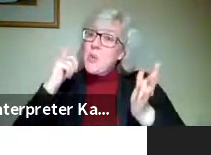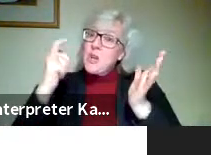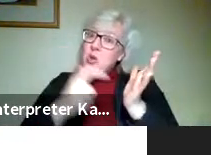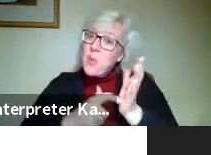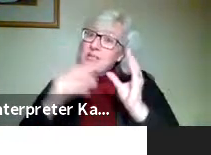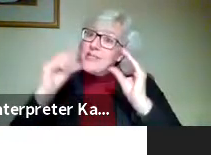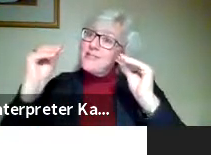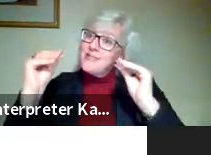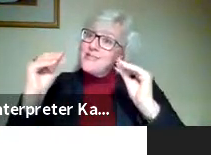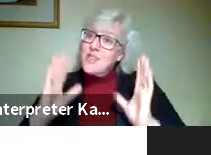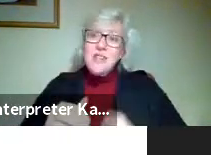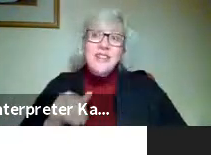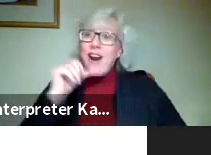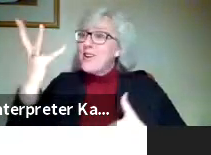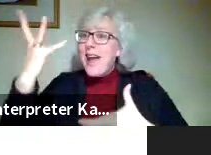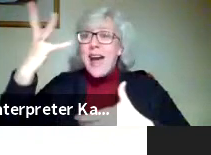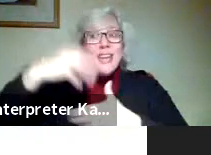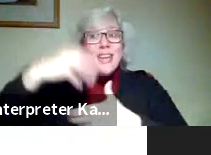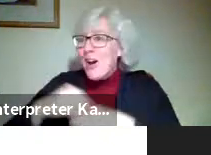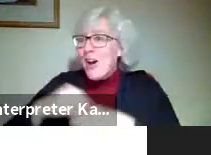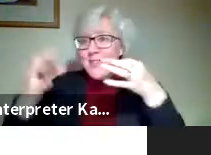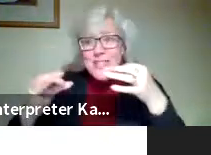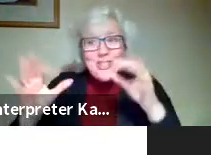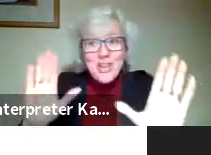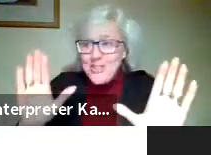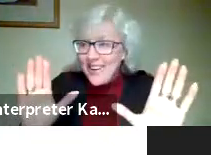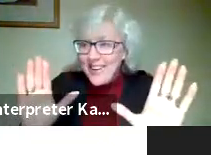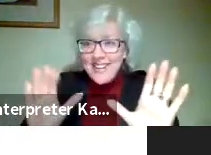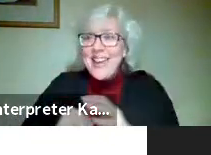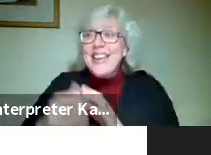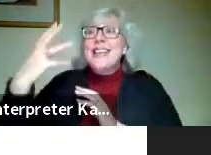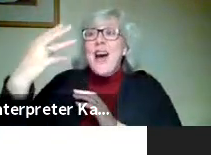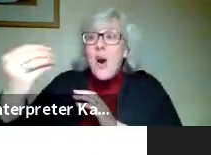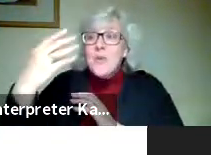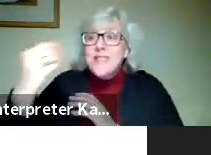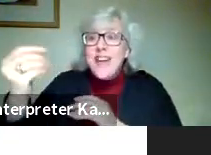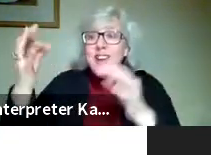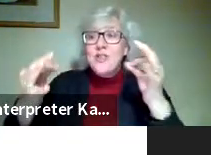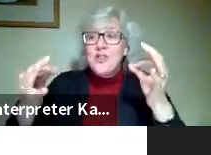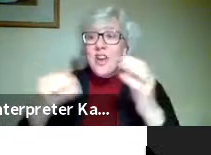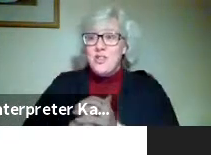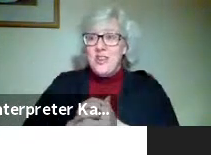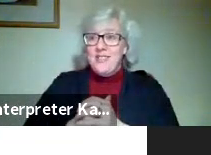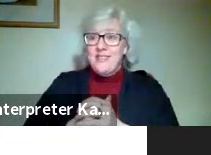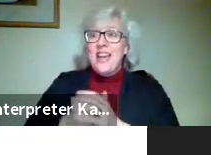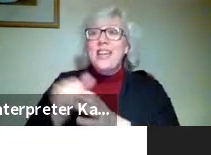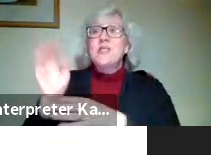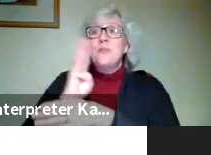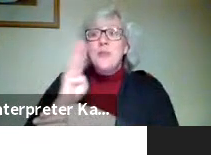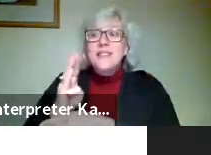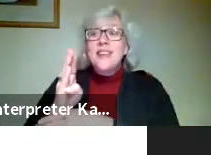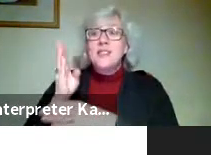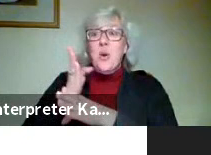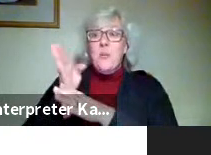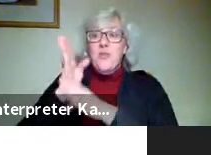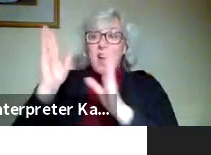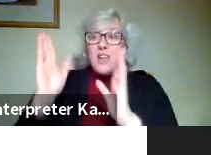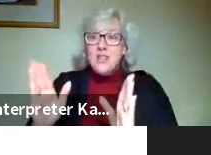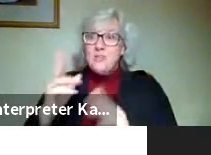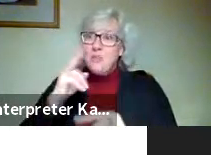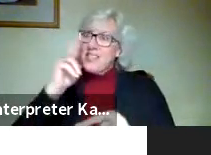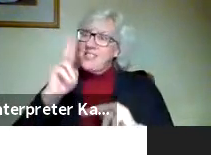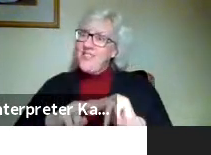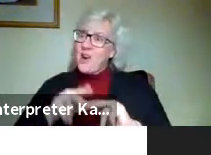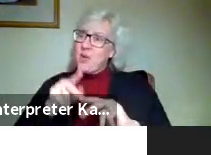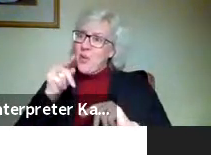instructors do not participate in judging. It's external industry professionals. But it's kind of fun